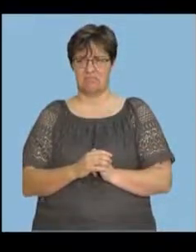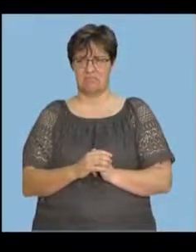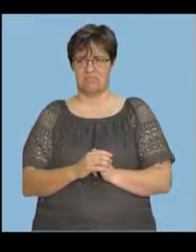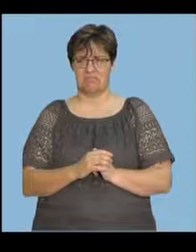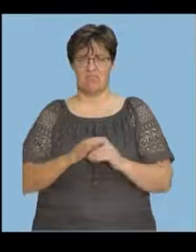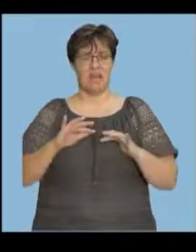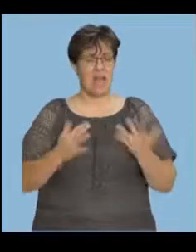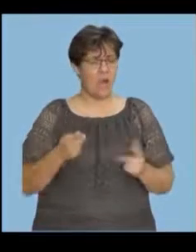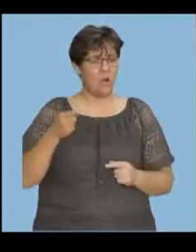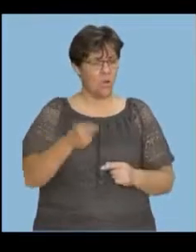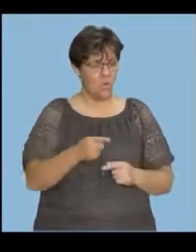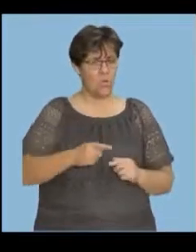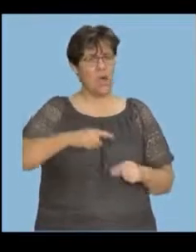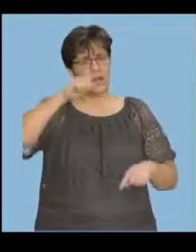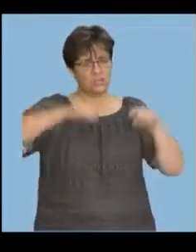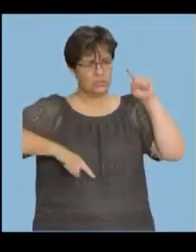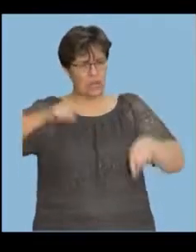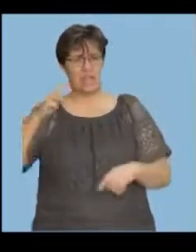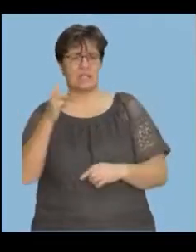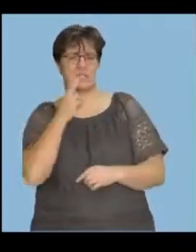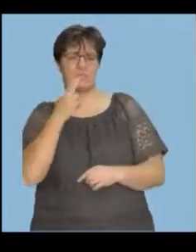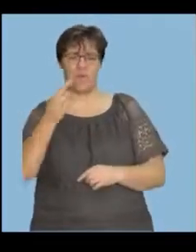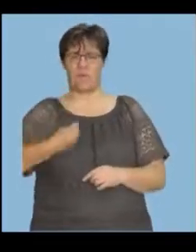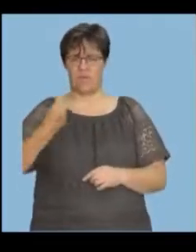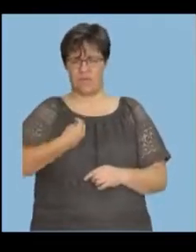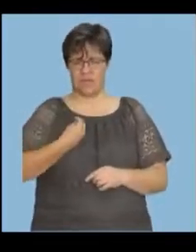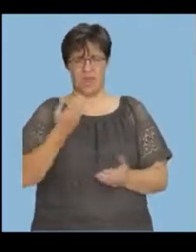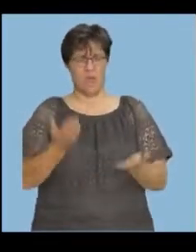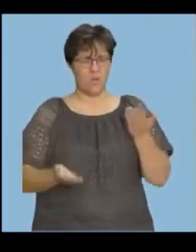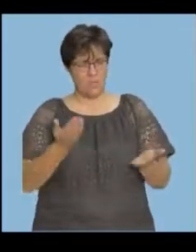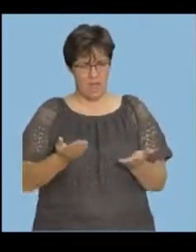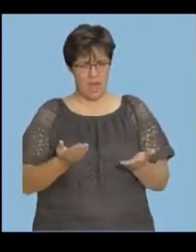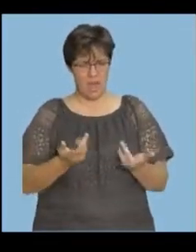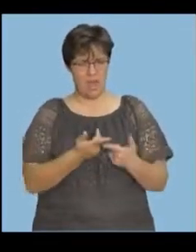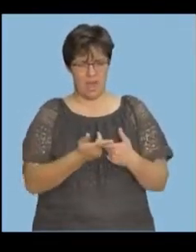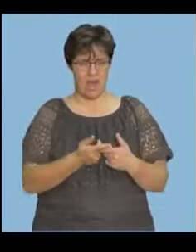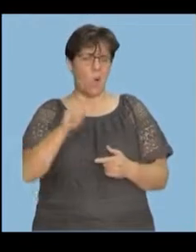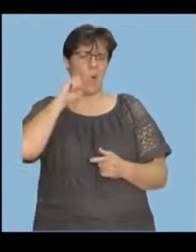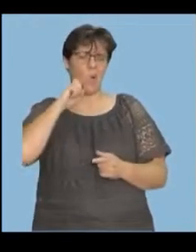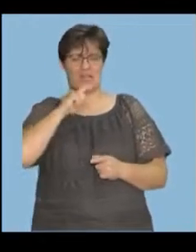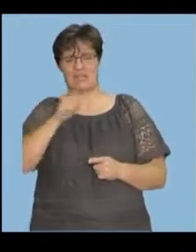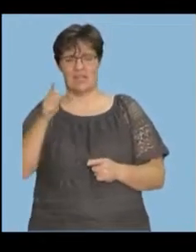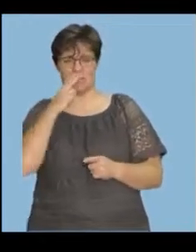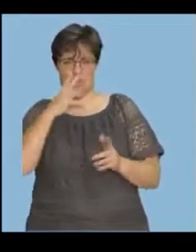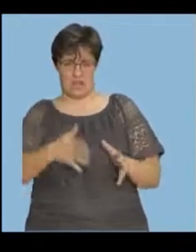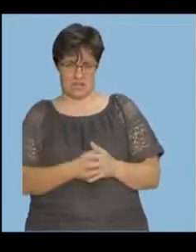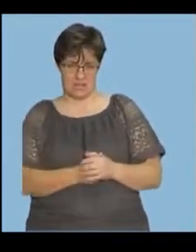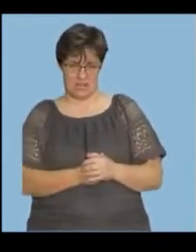So, how does the trend in smoking for young people compare to the regular, older smoker? So, now, let's look at